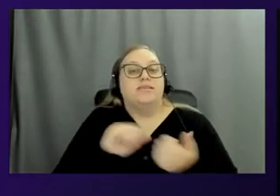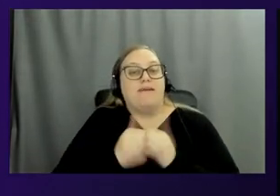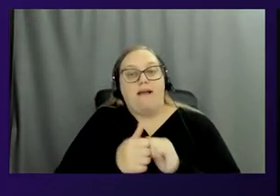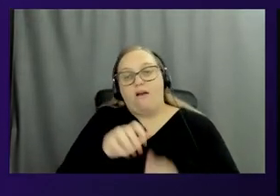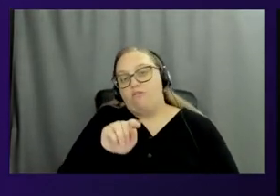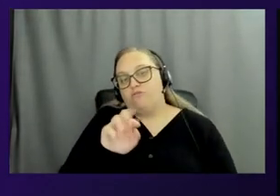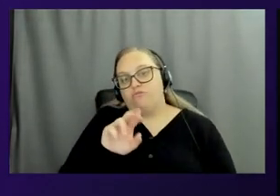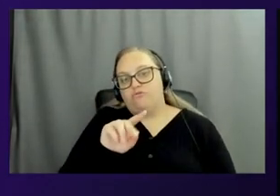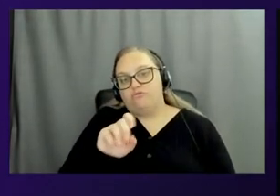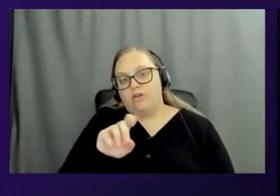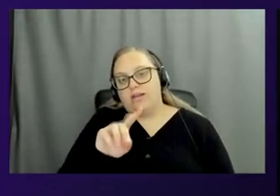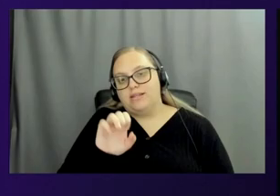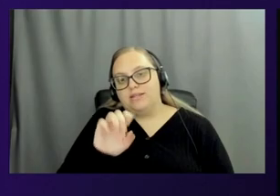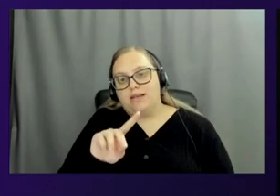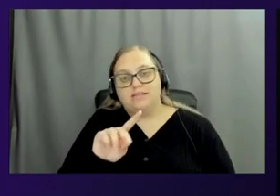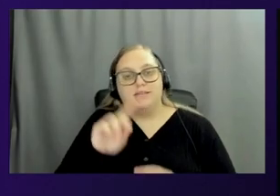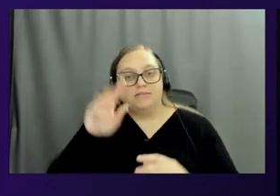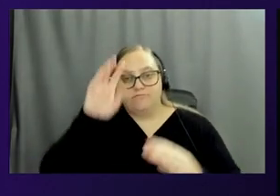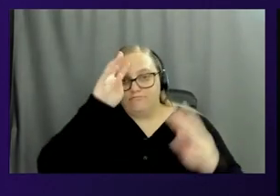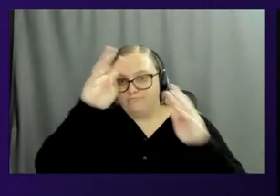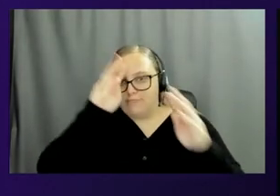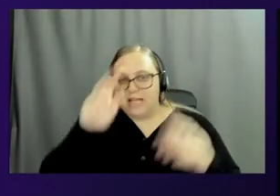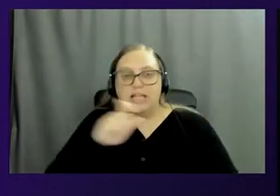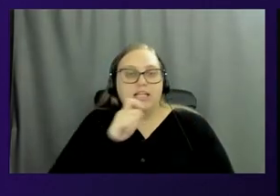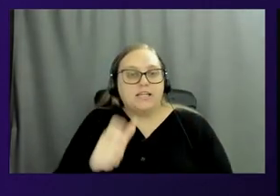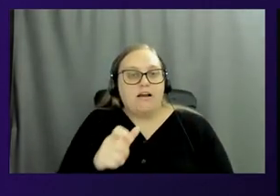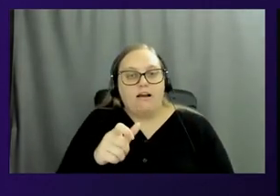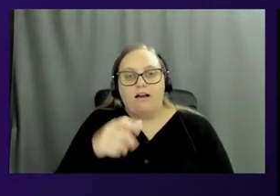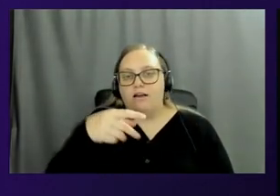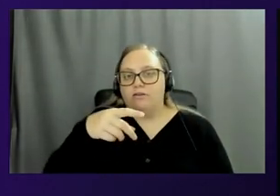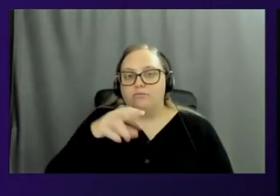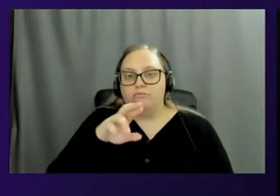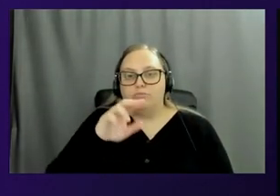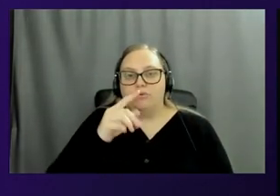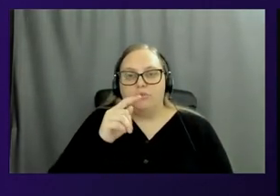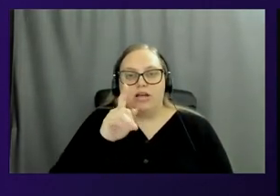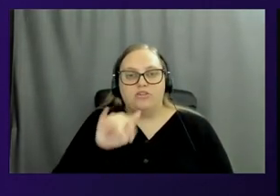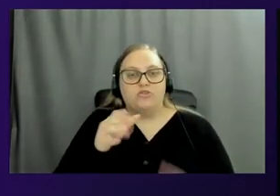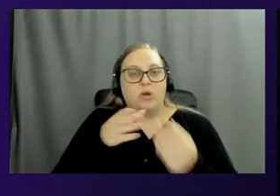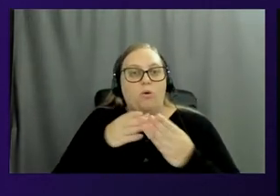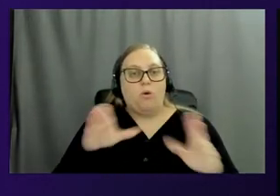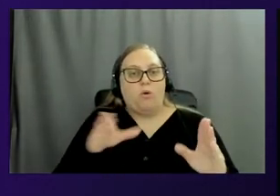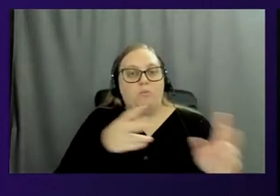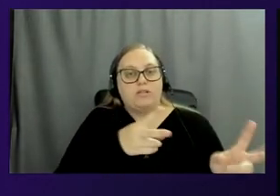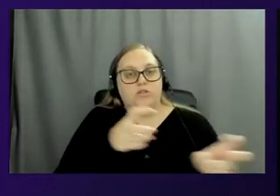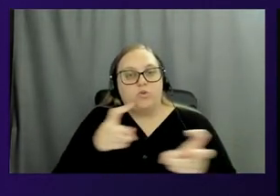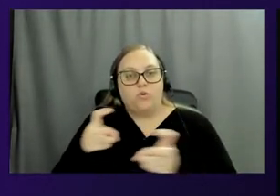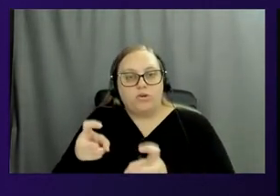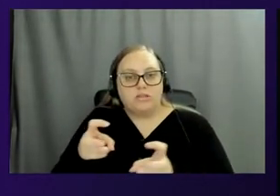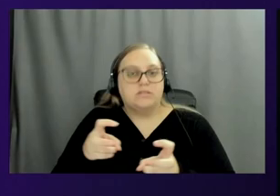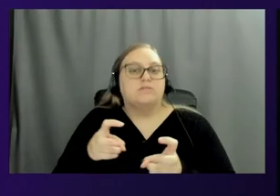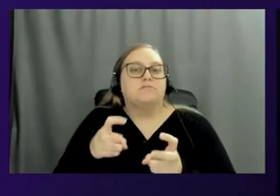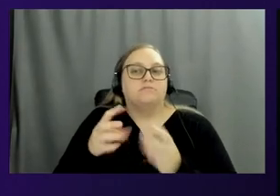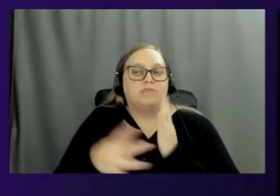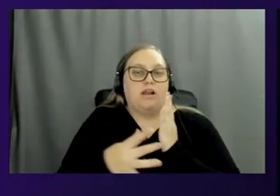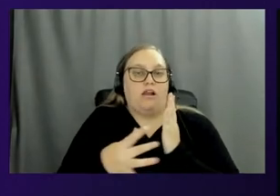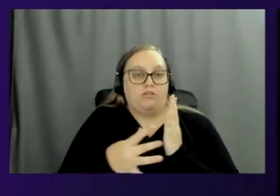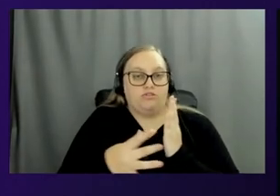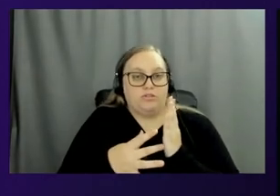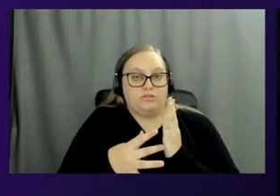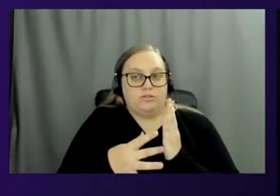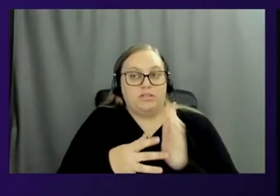developed a, uh, non-proprietary open source, um, technology called unified ID 2.0. Here they're actually